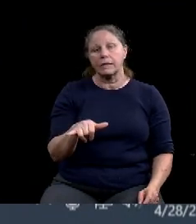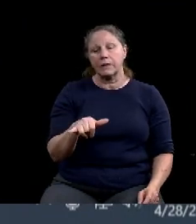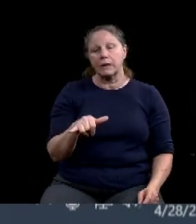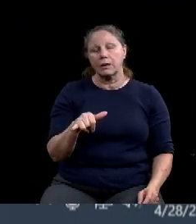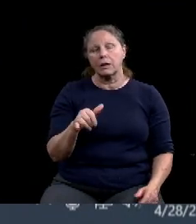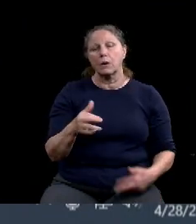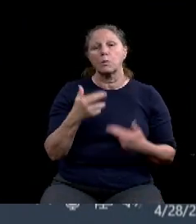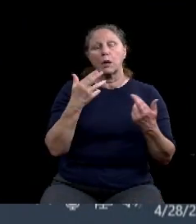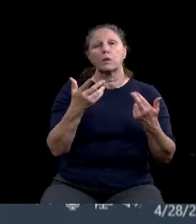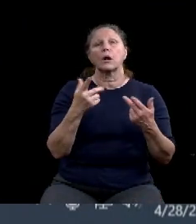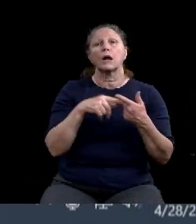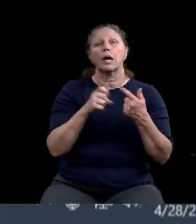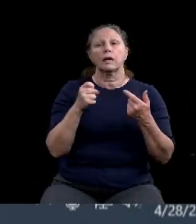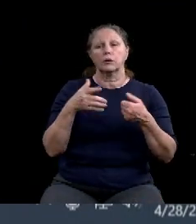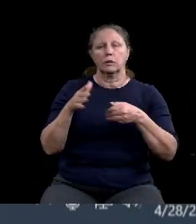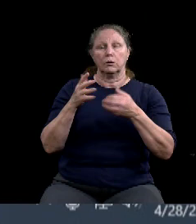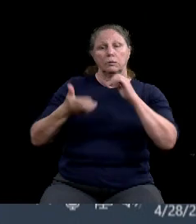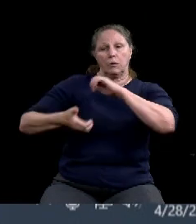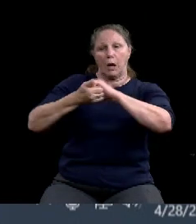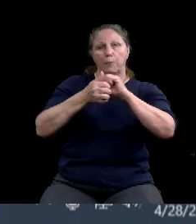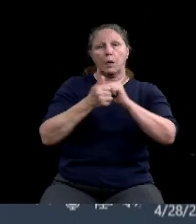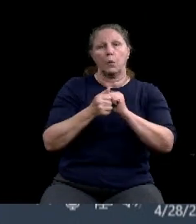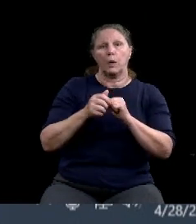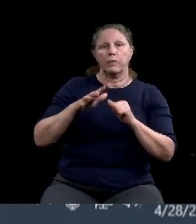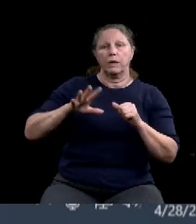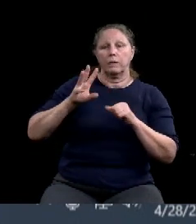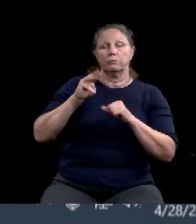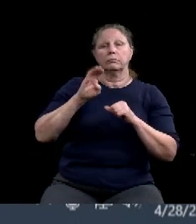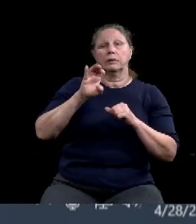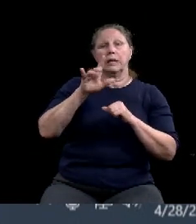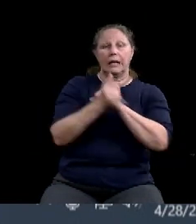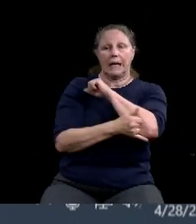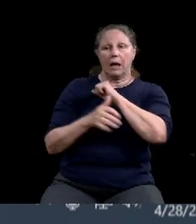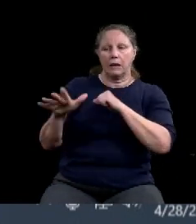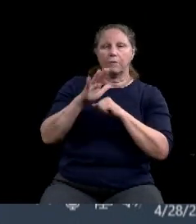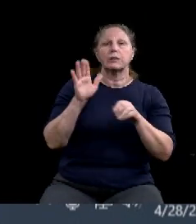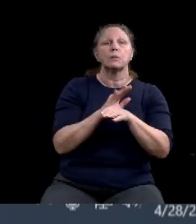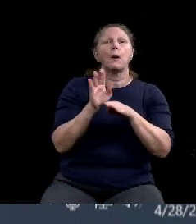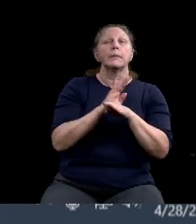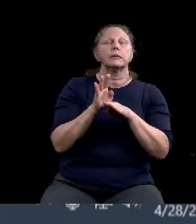for the establishment of a small business economic, wait a minute.